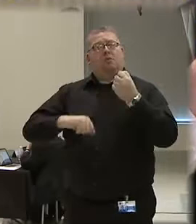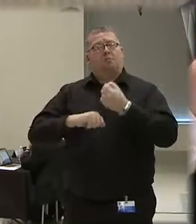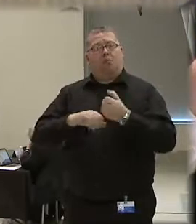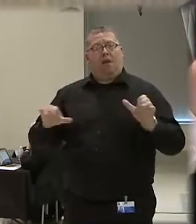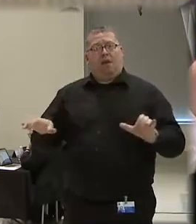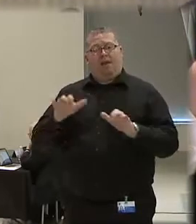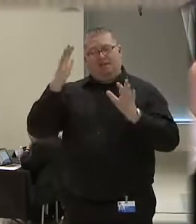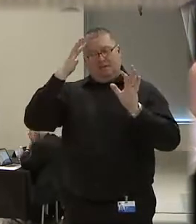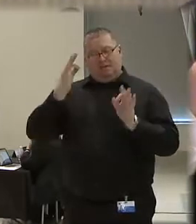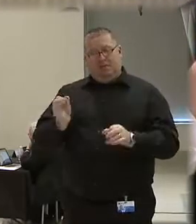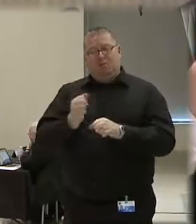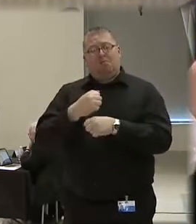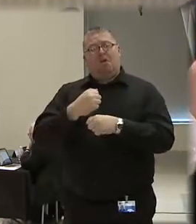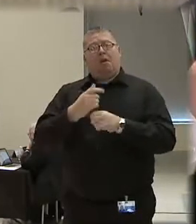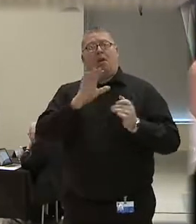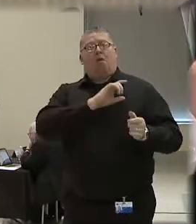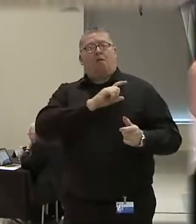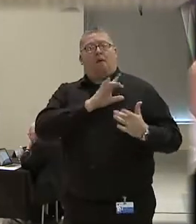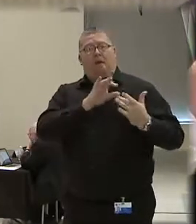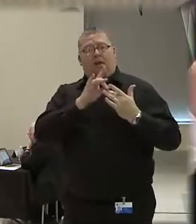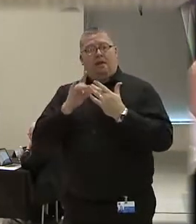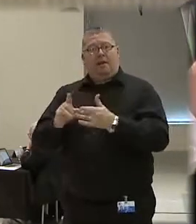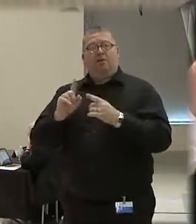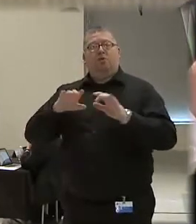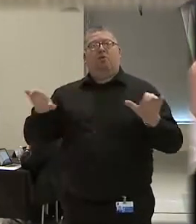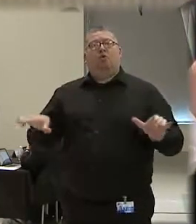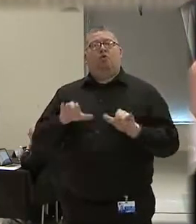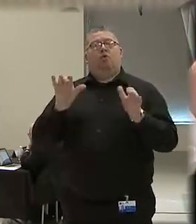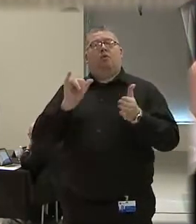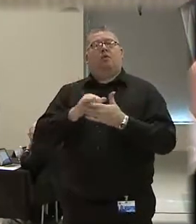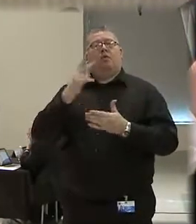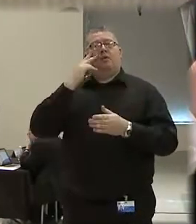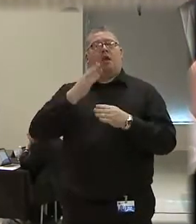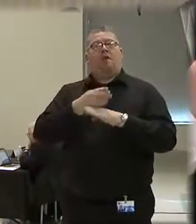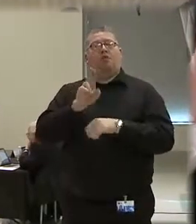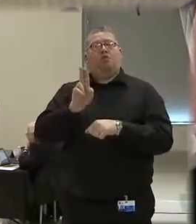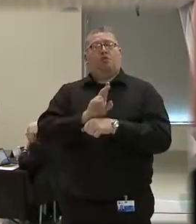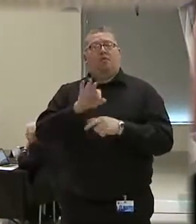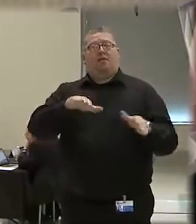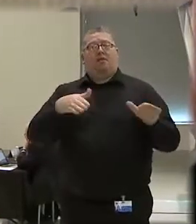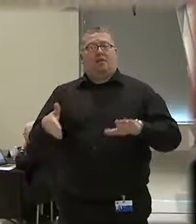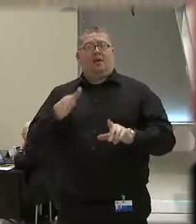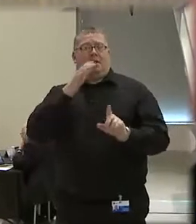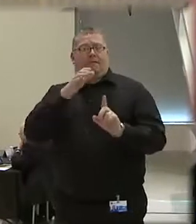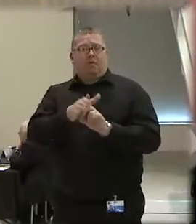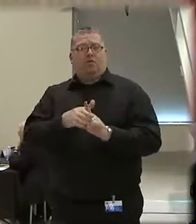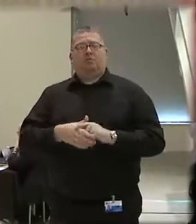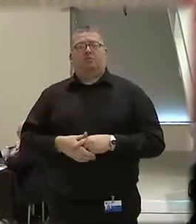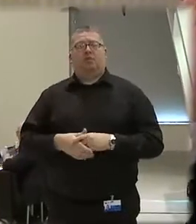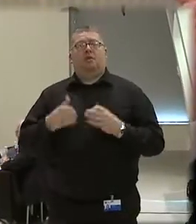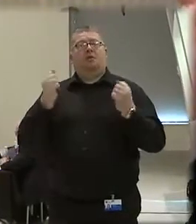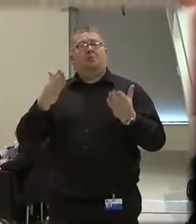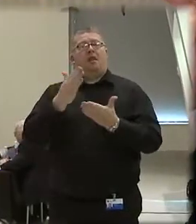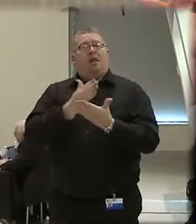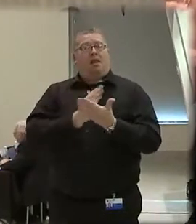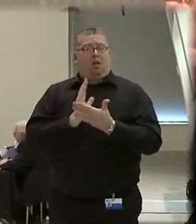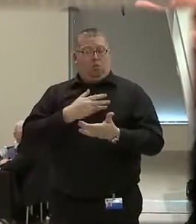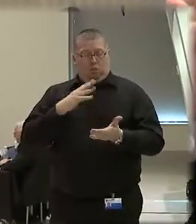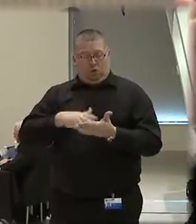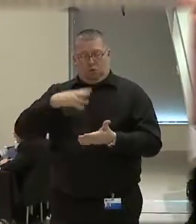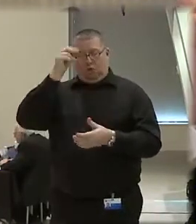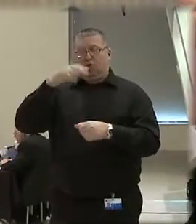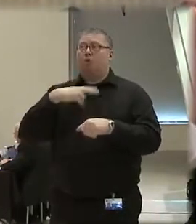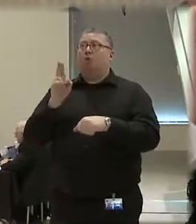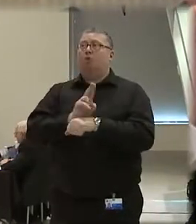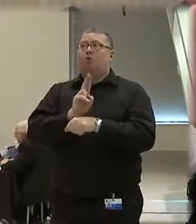decision-making of officers leading up to and during and after the use of deadly force. Many lessons can be learned by viewing a critical